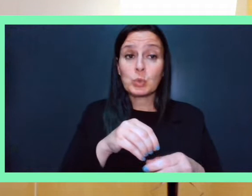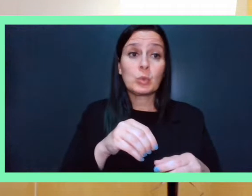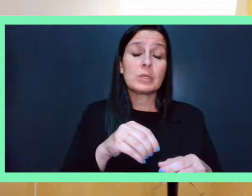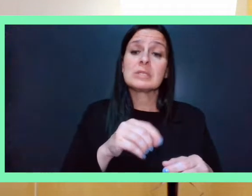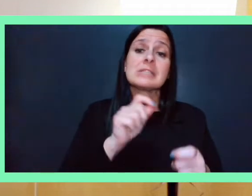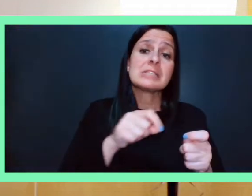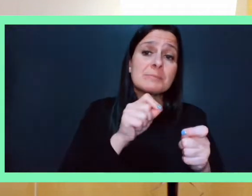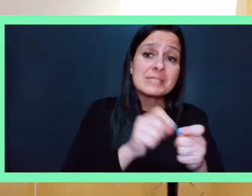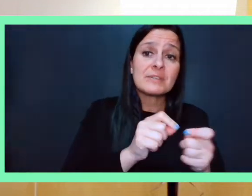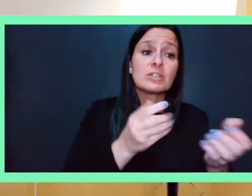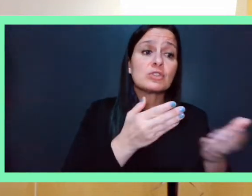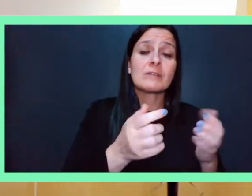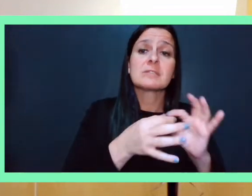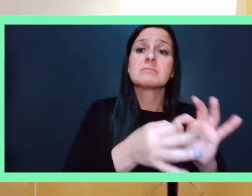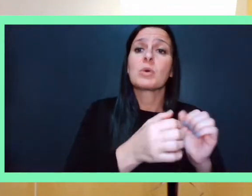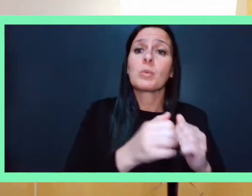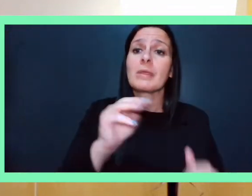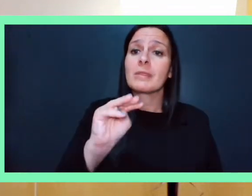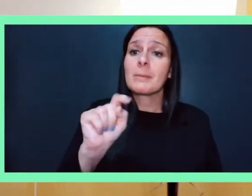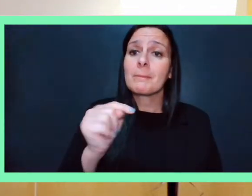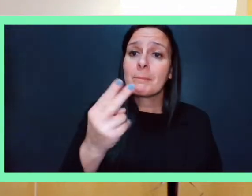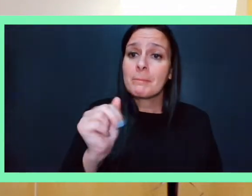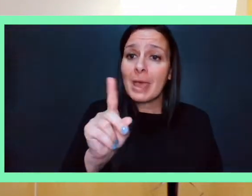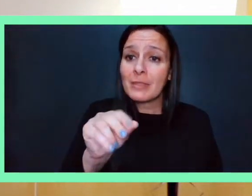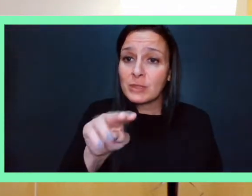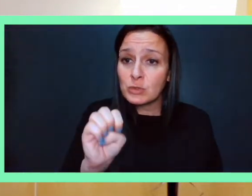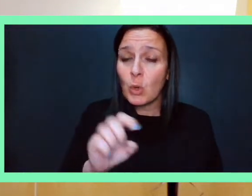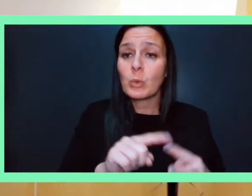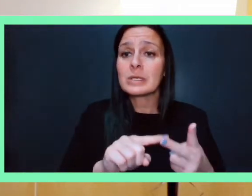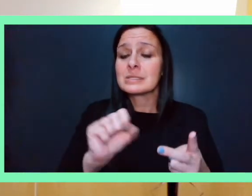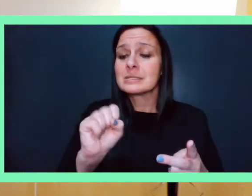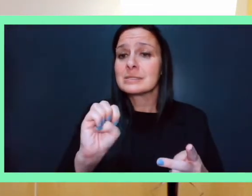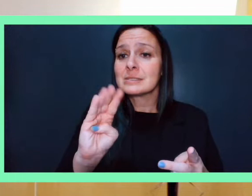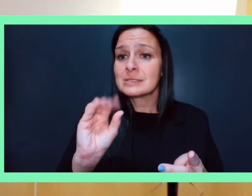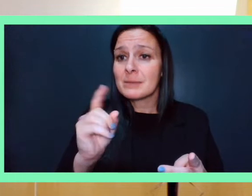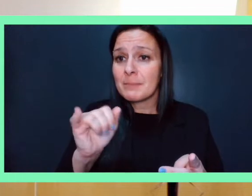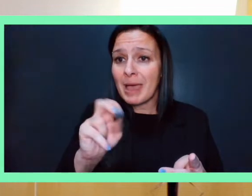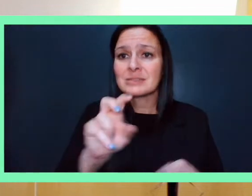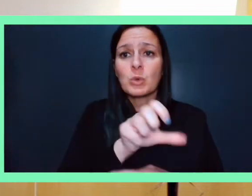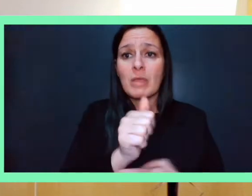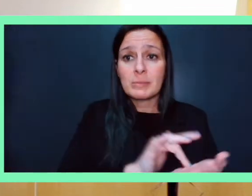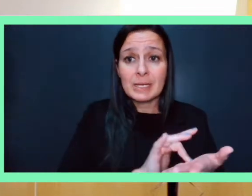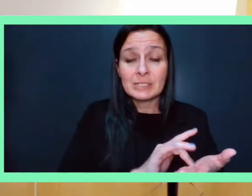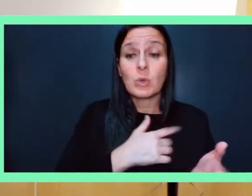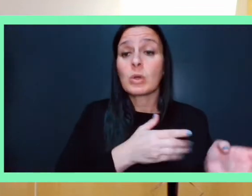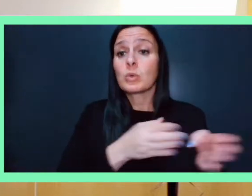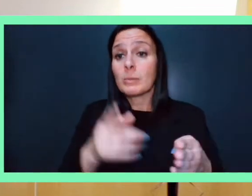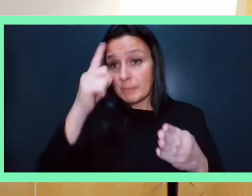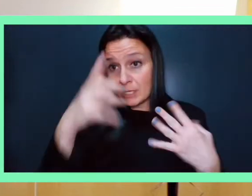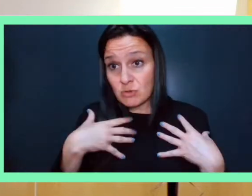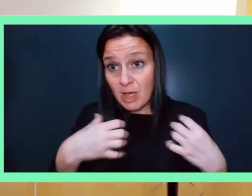dealing with Suboxone methadone or any of those other medications or maybe mental health or it could be